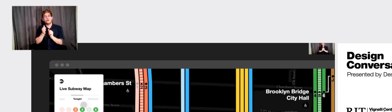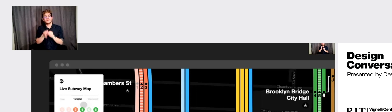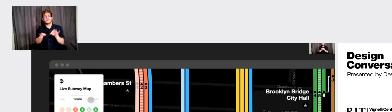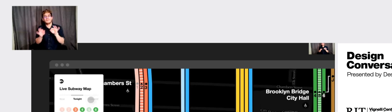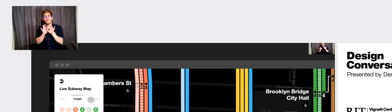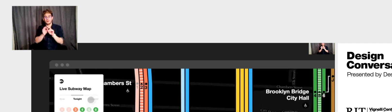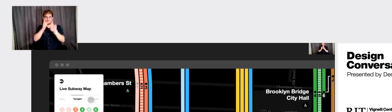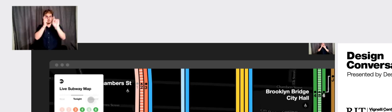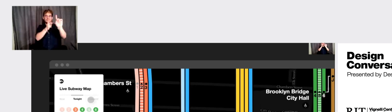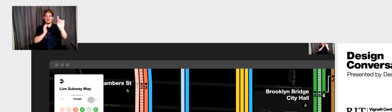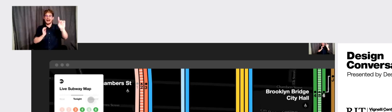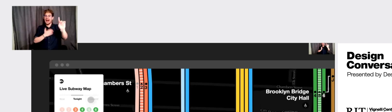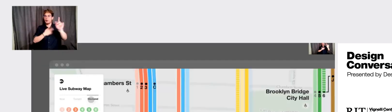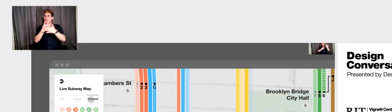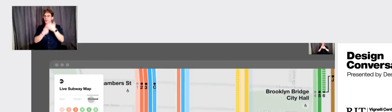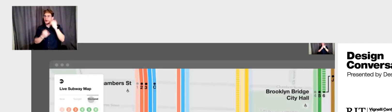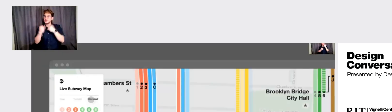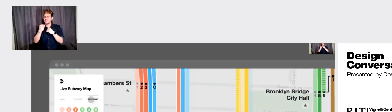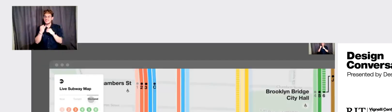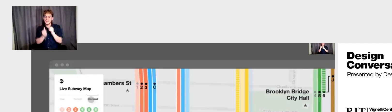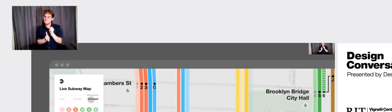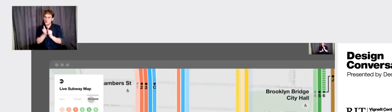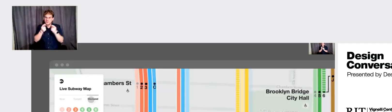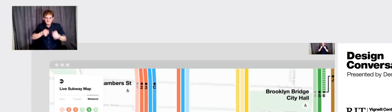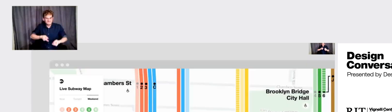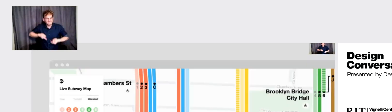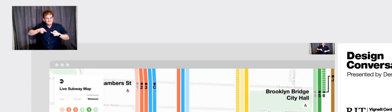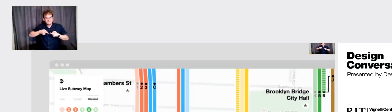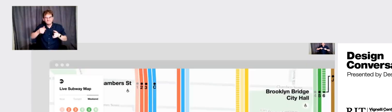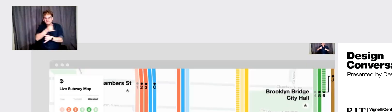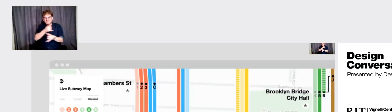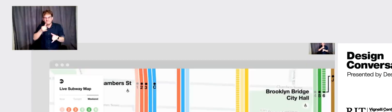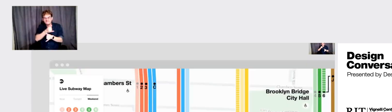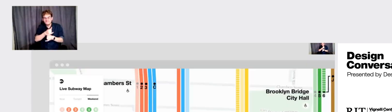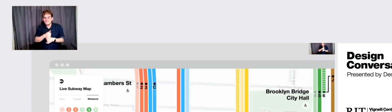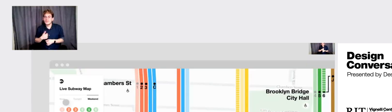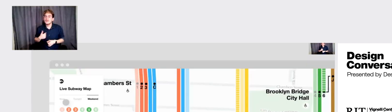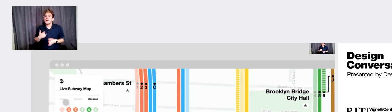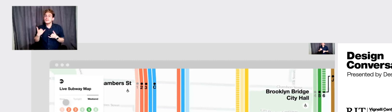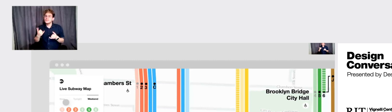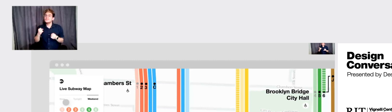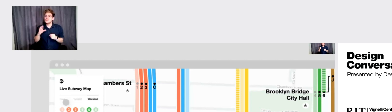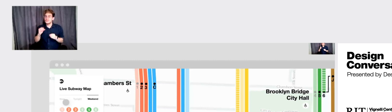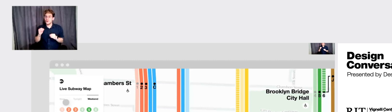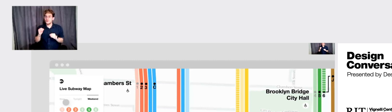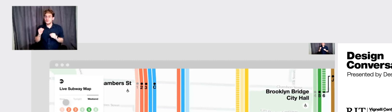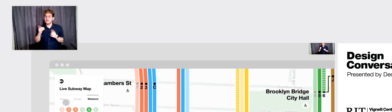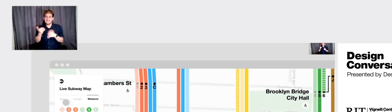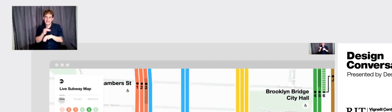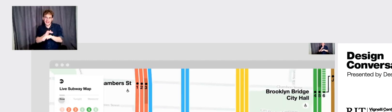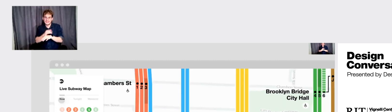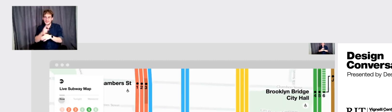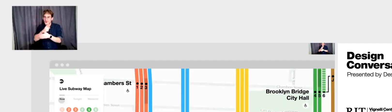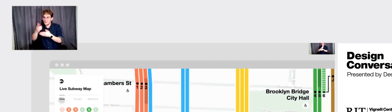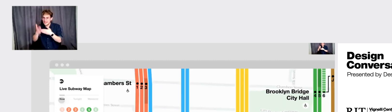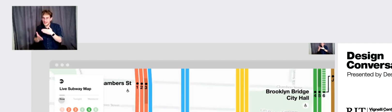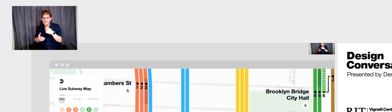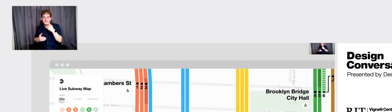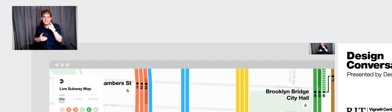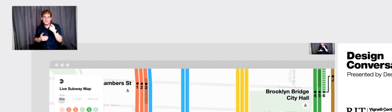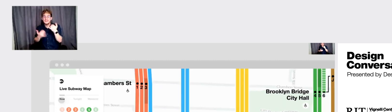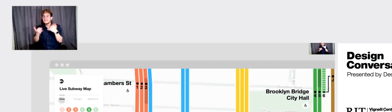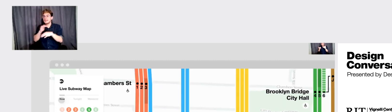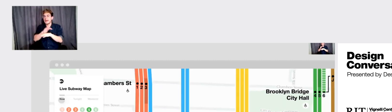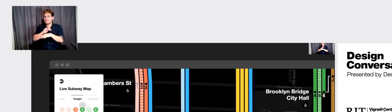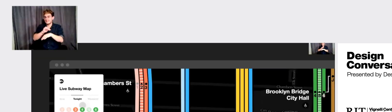that was, you know, the hardest to build. And I think here we're moving from now to tonight and weekend, uh, tonight when,